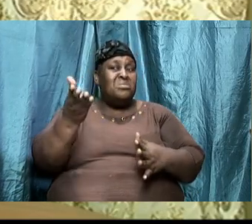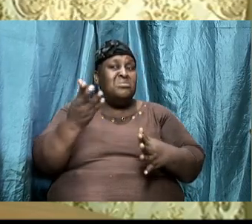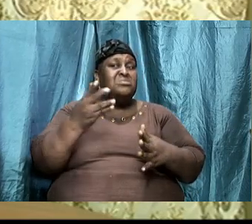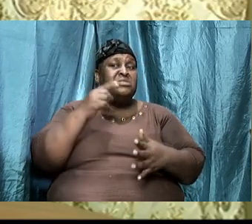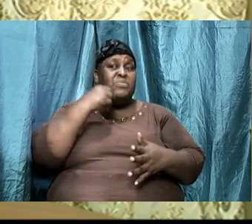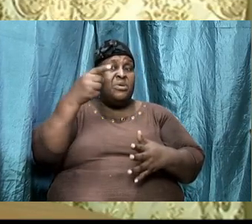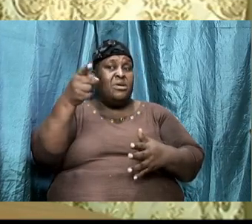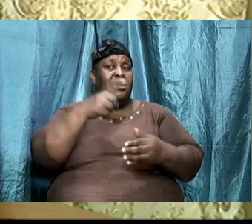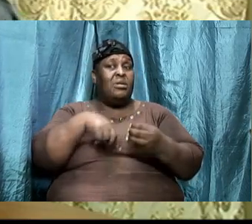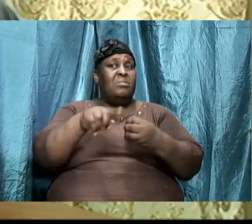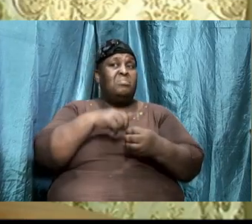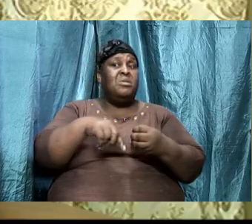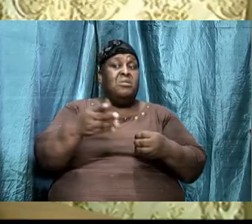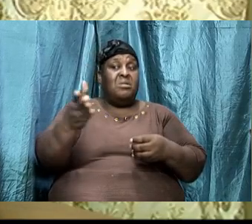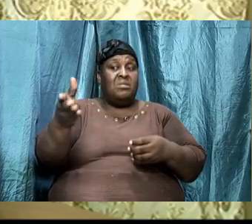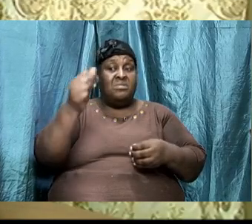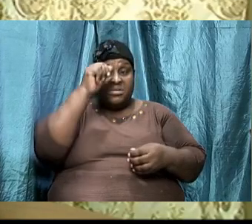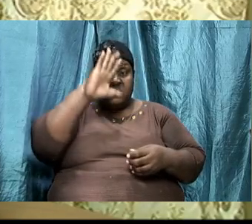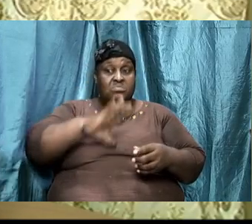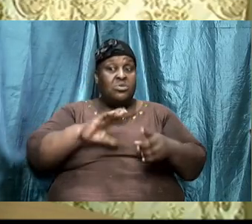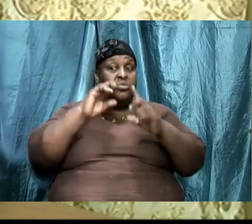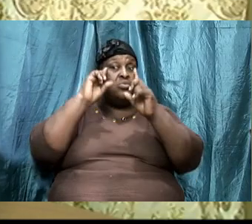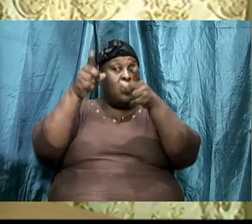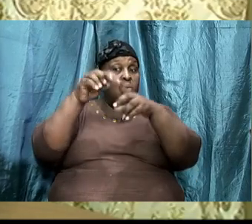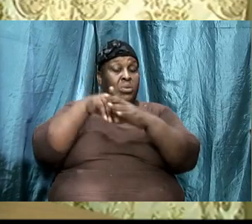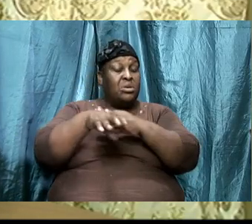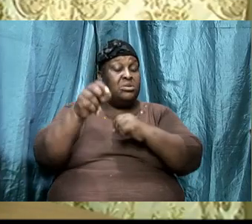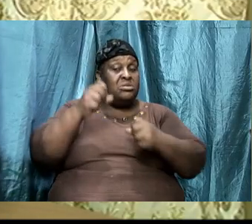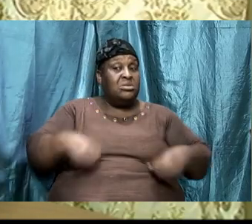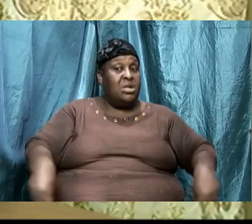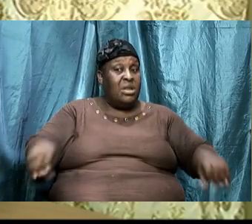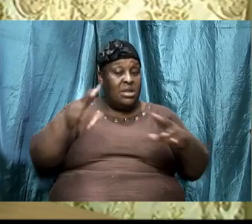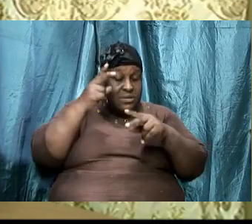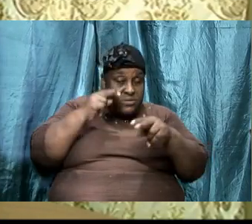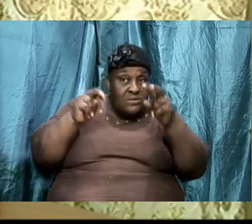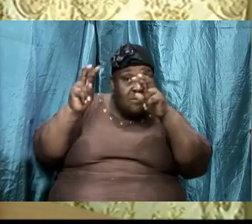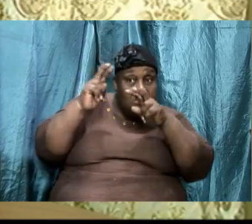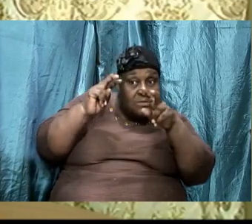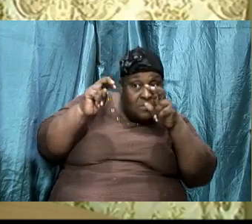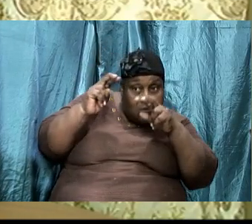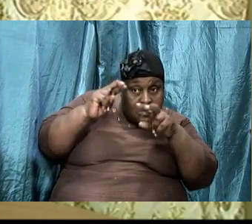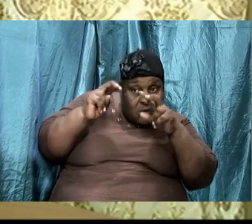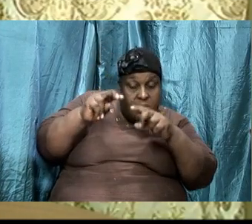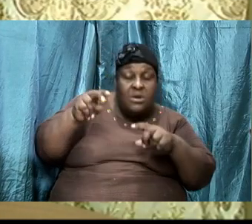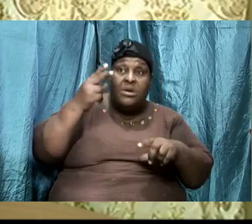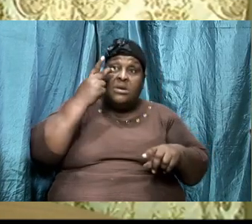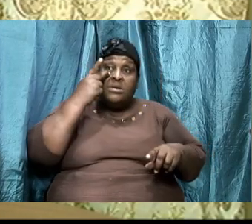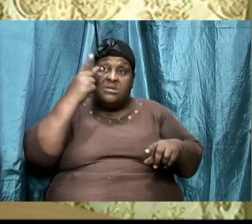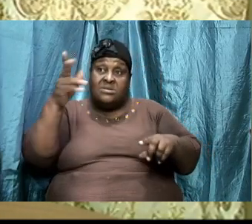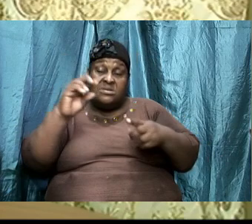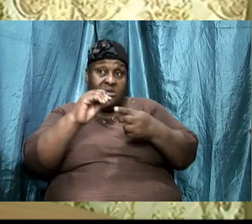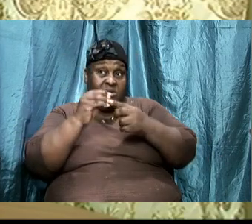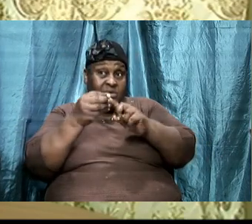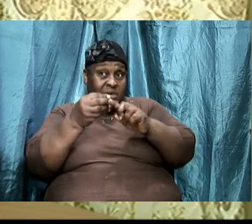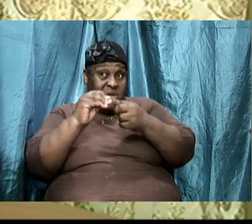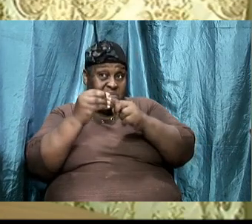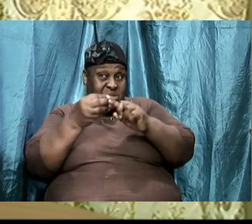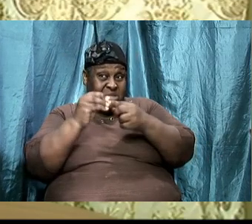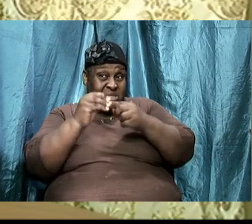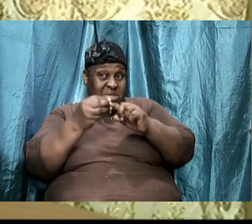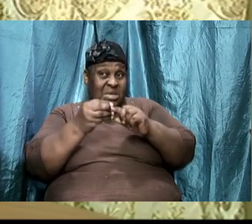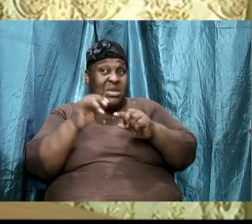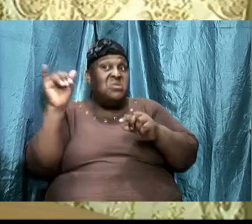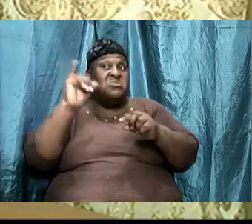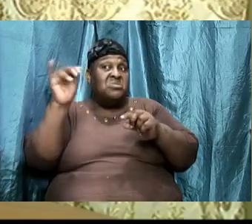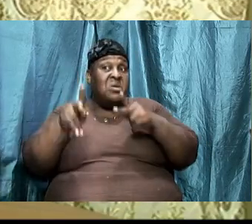And these men, they went in the land, and spied out. And they see the grapes. And it's the